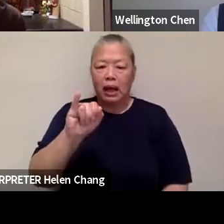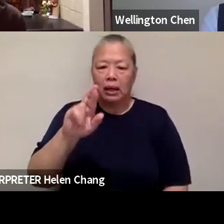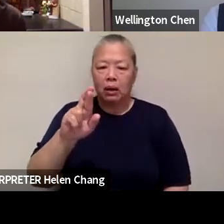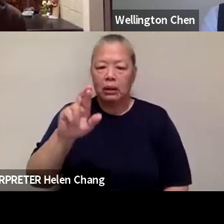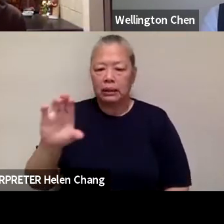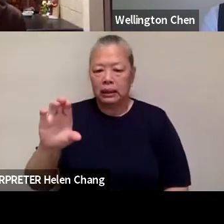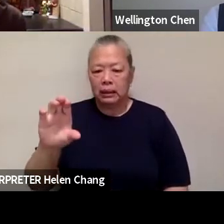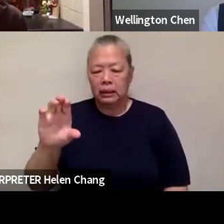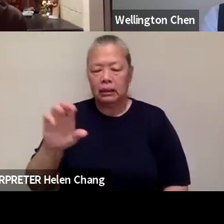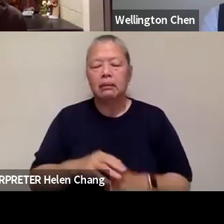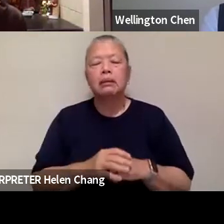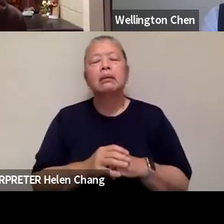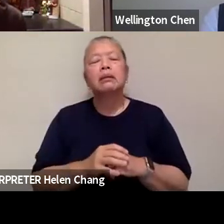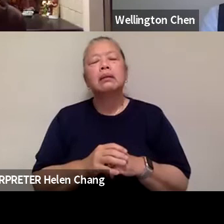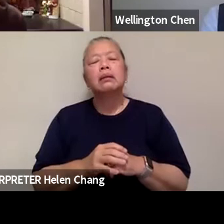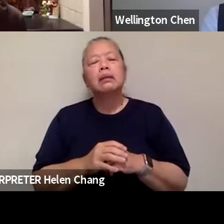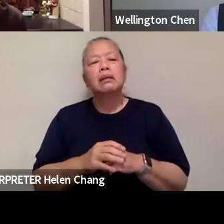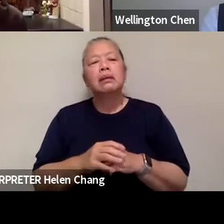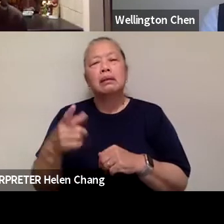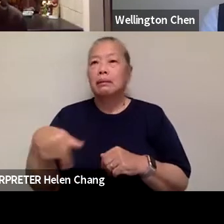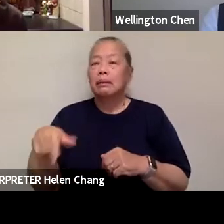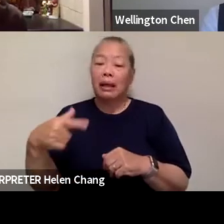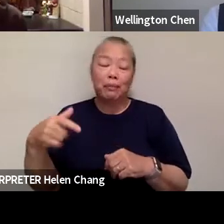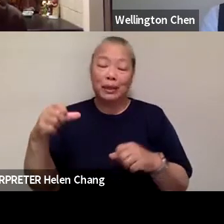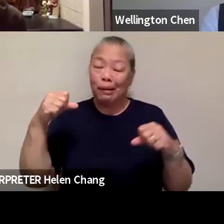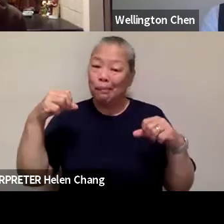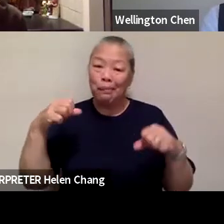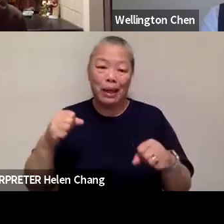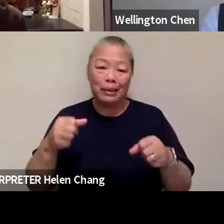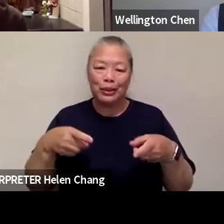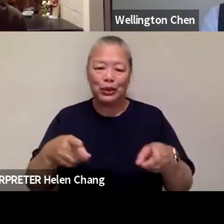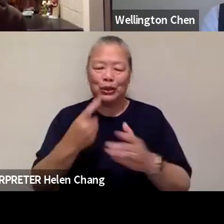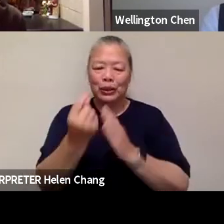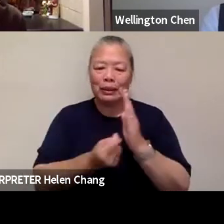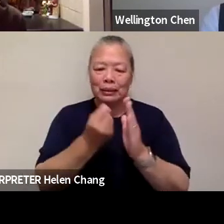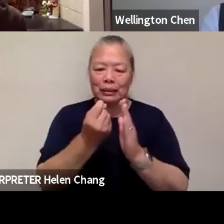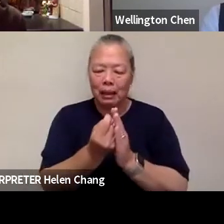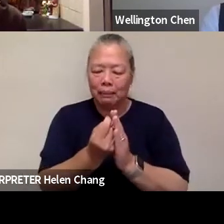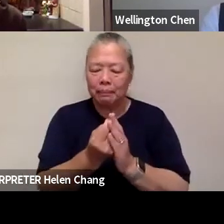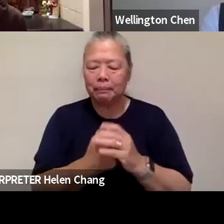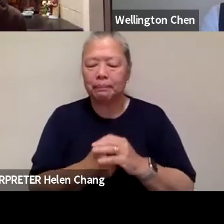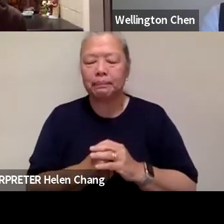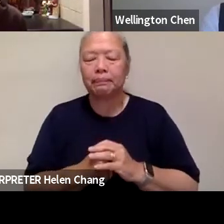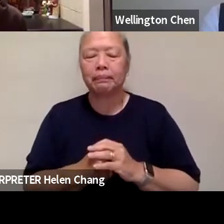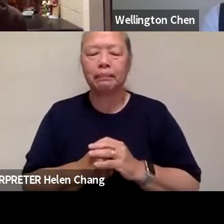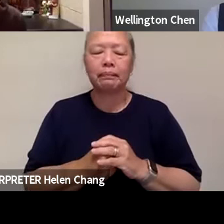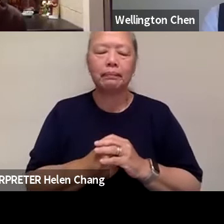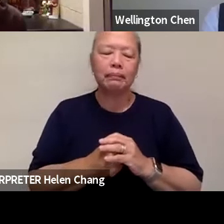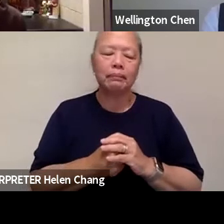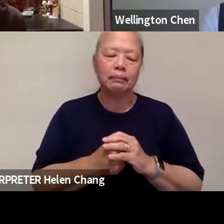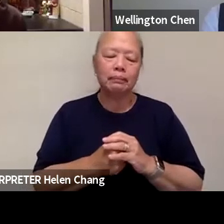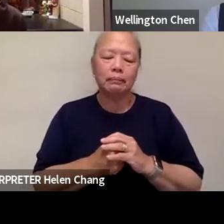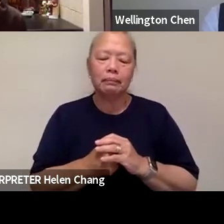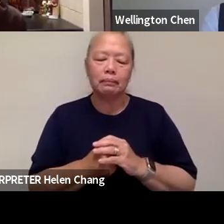who is, they've been amazing during this whole time to just be